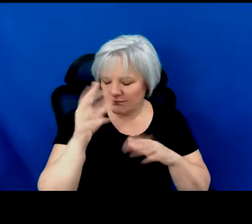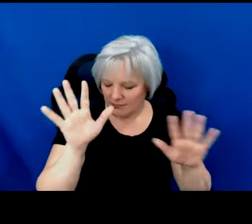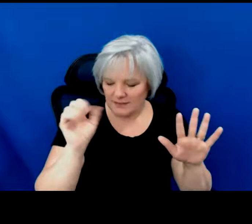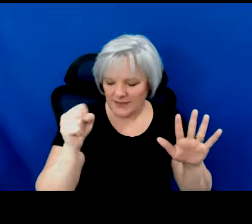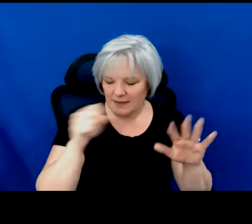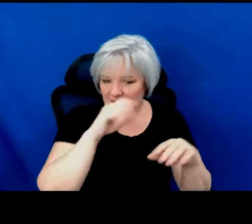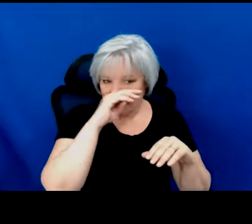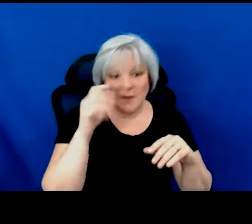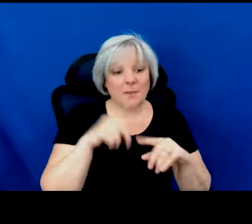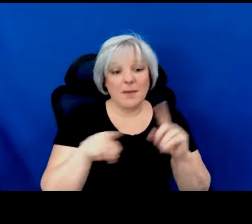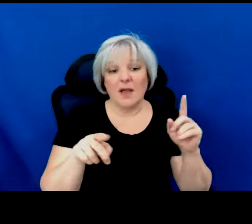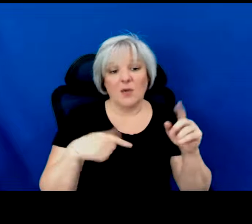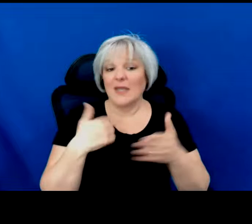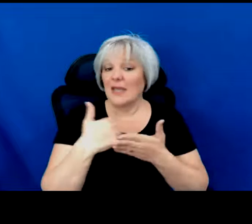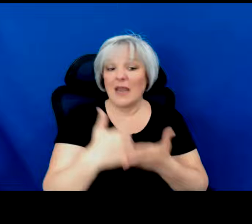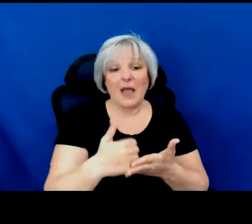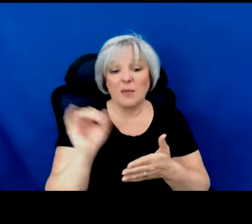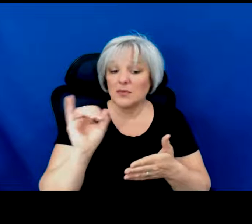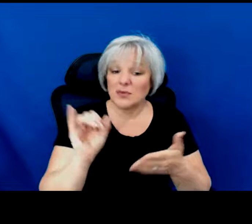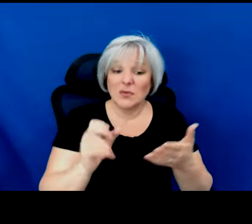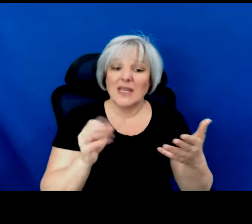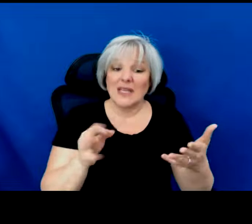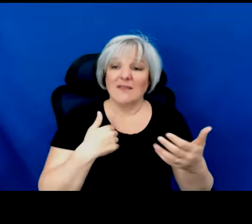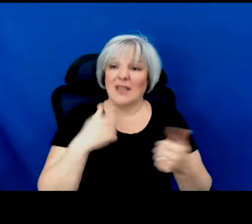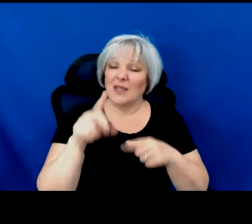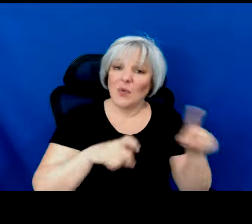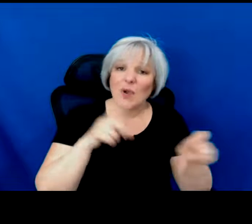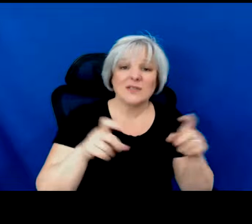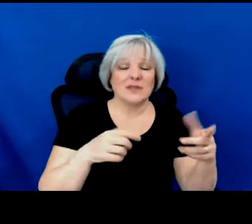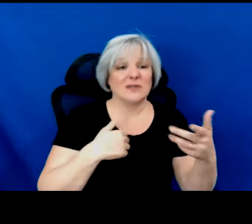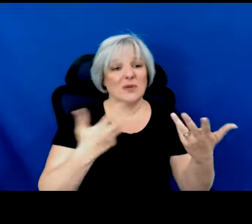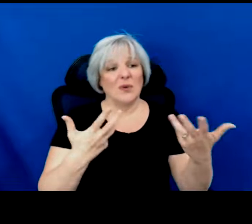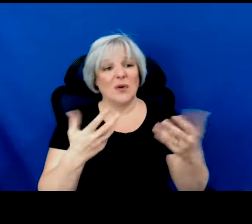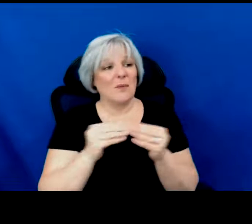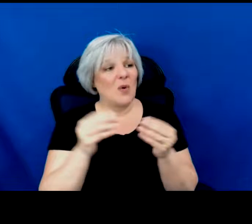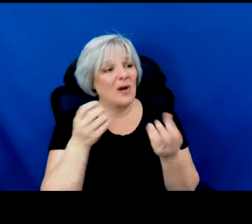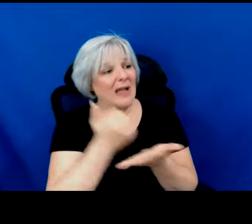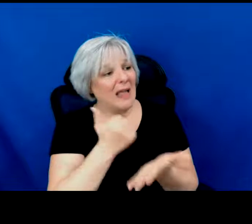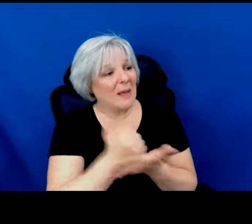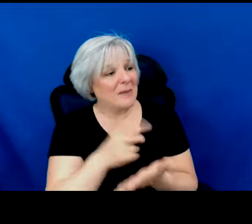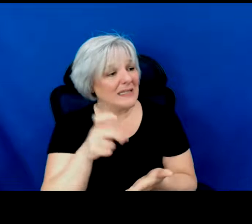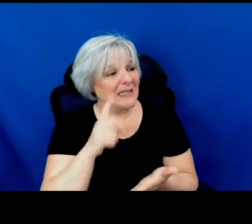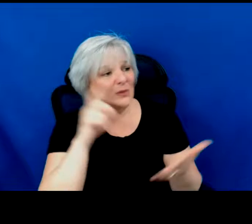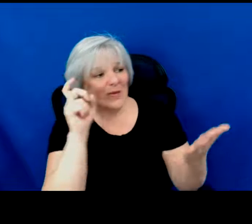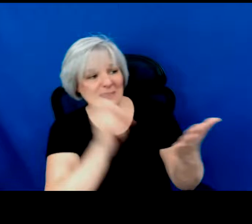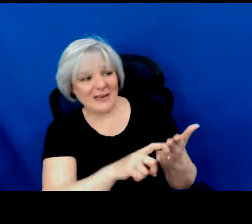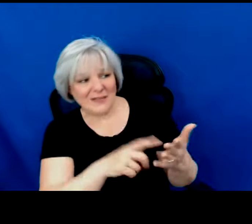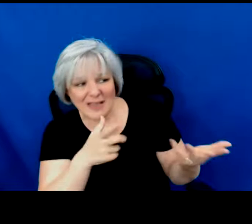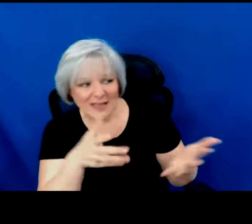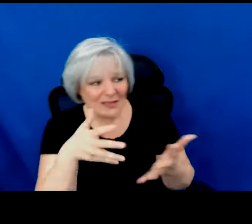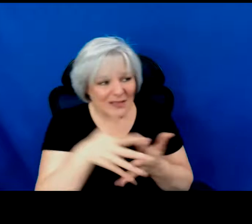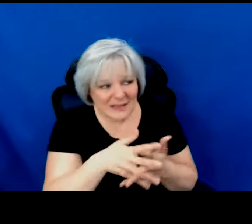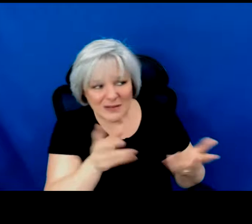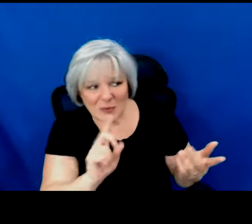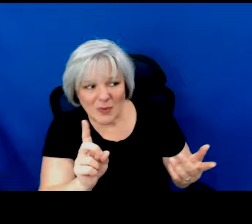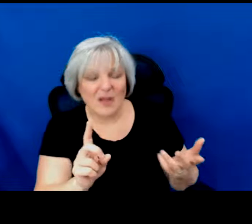we can always help too. If you have questions and would like any assistance in identifying artists, please let us know.